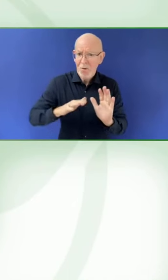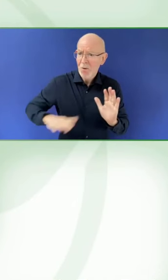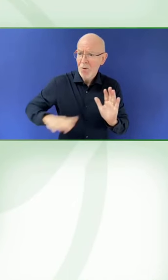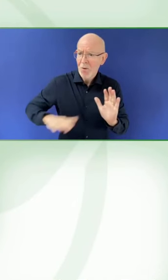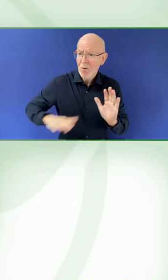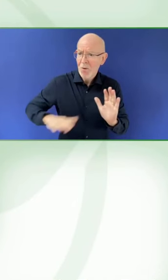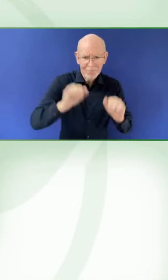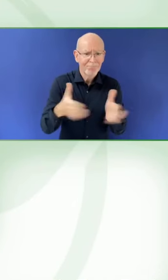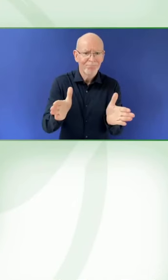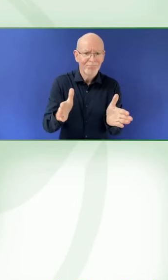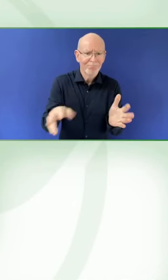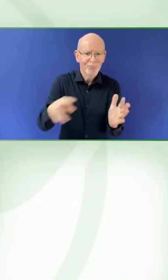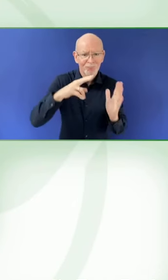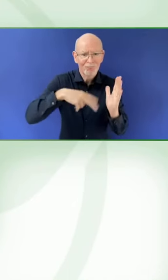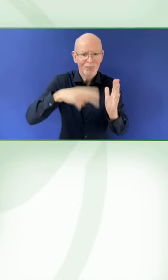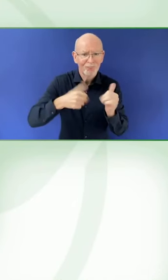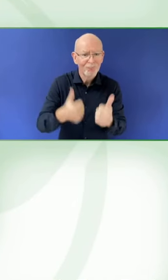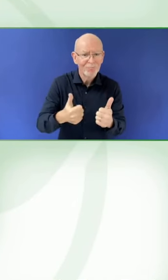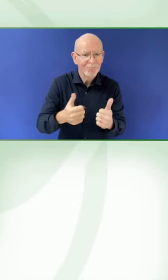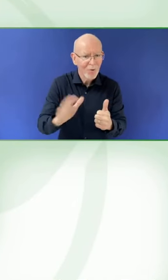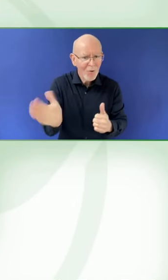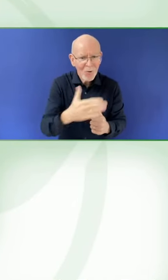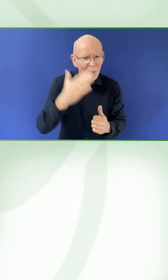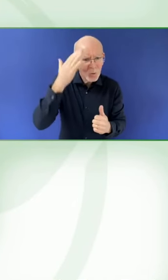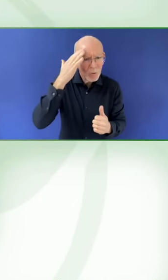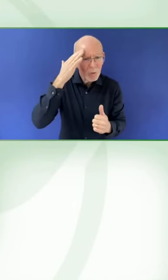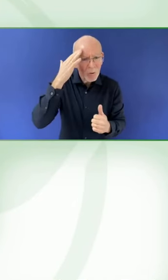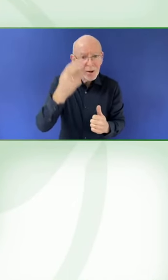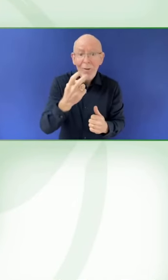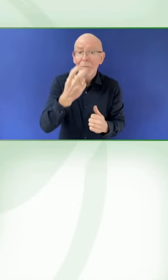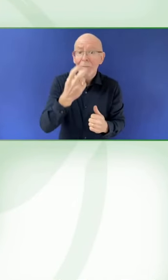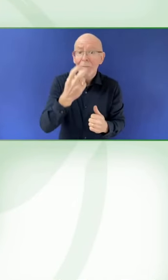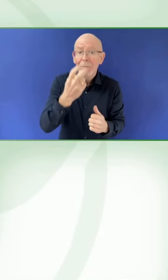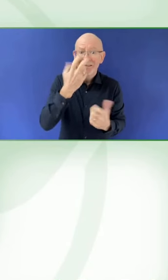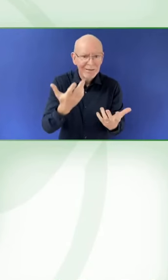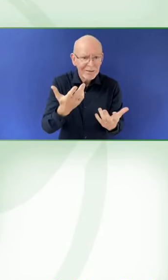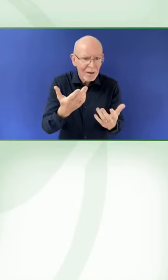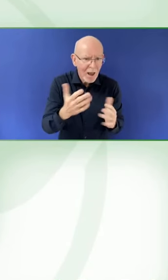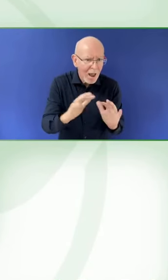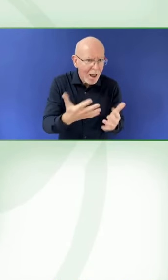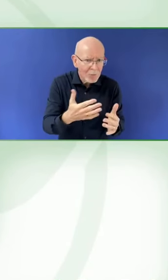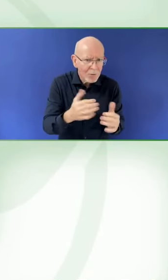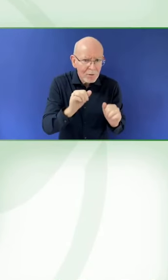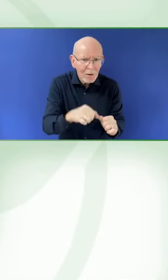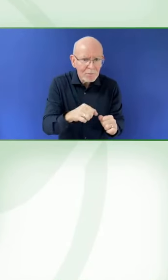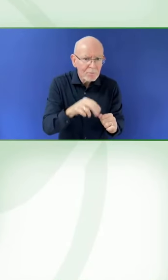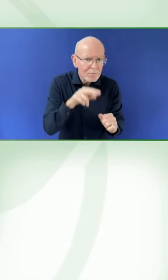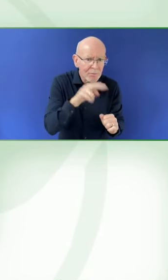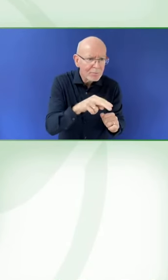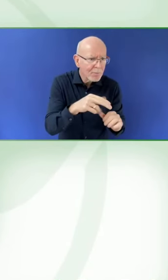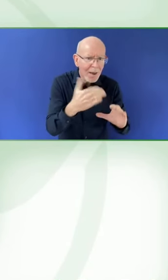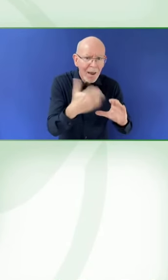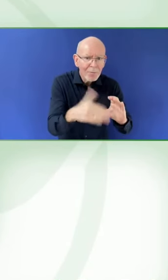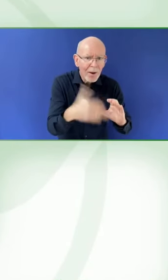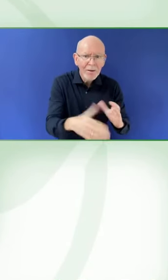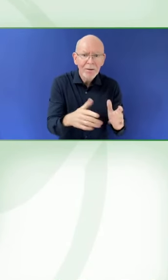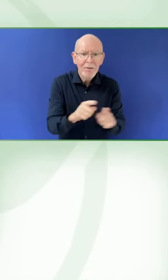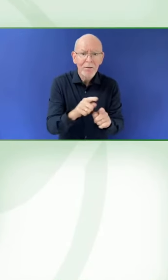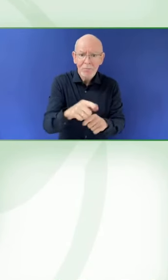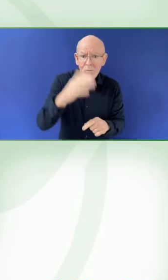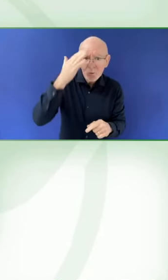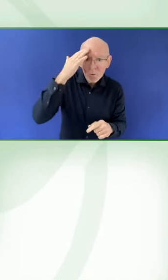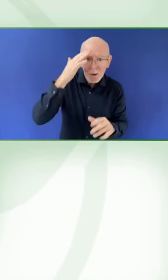how can we use our libraries, our centers within society, these key institutions that exist in education,